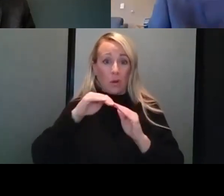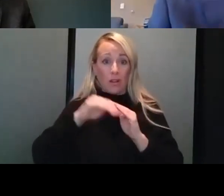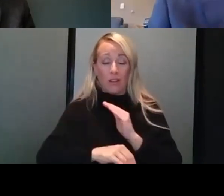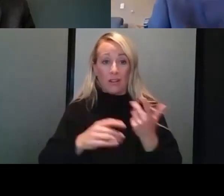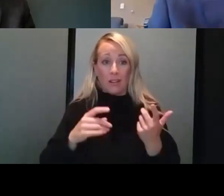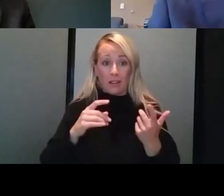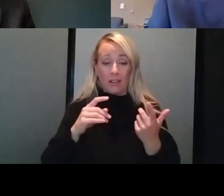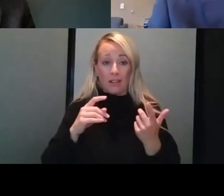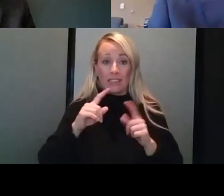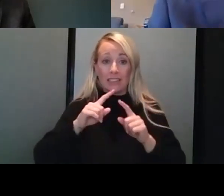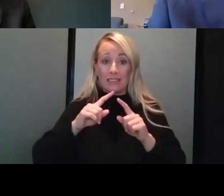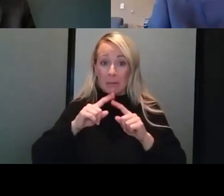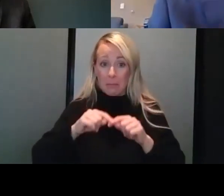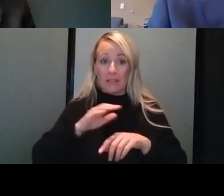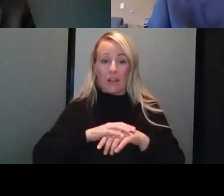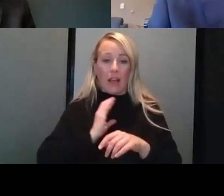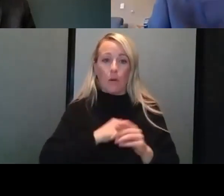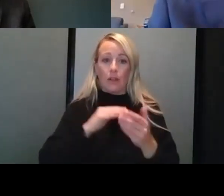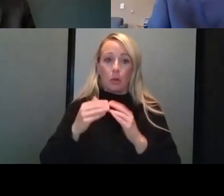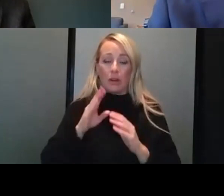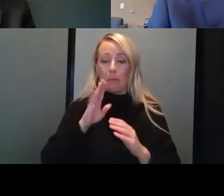to determine that by our behaviors.